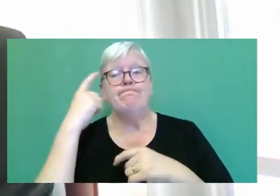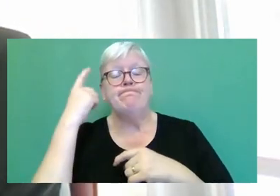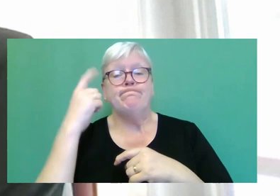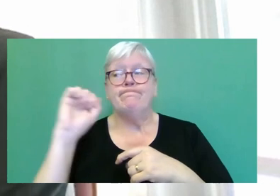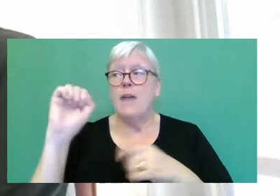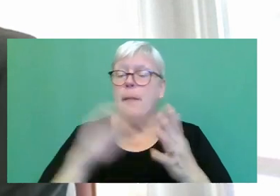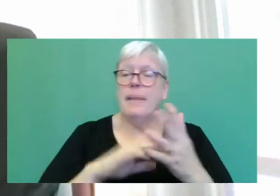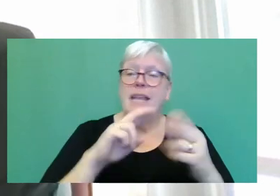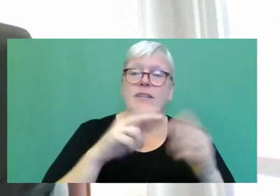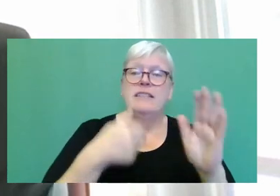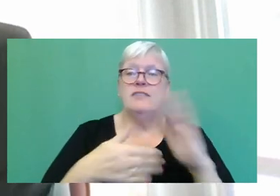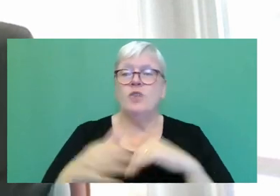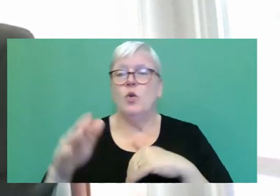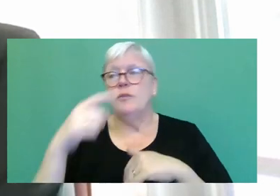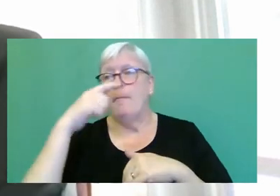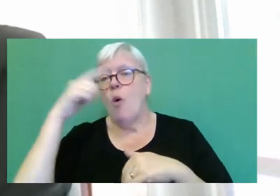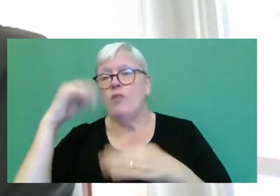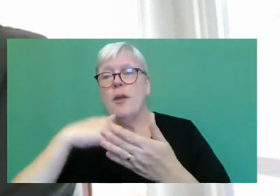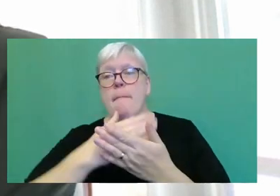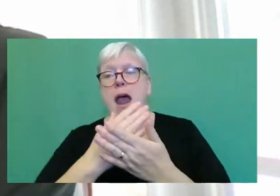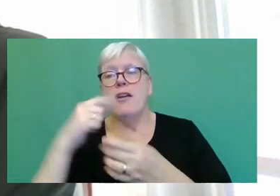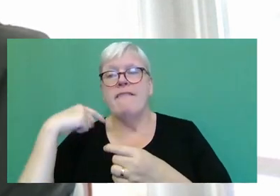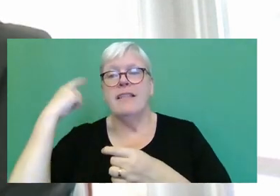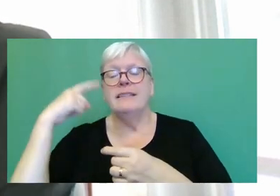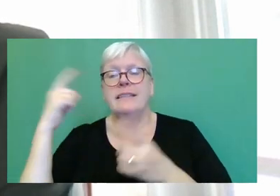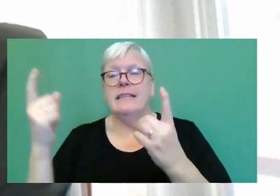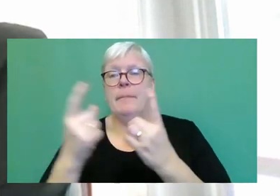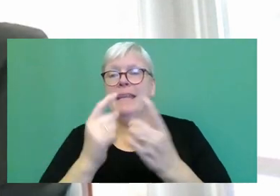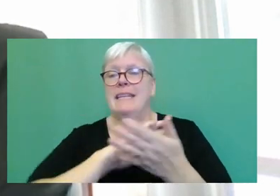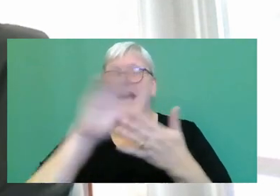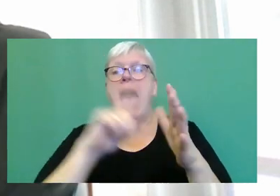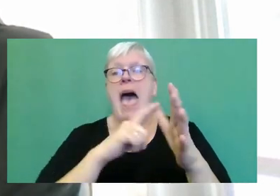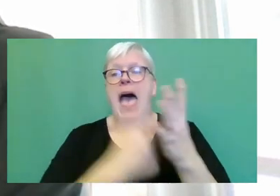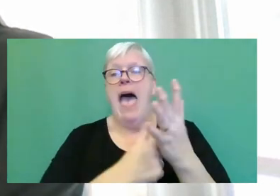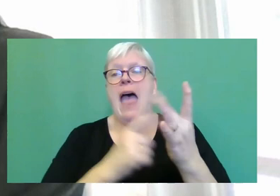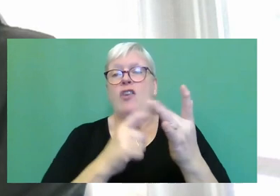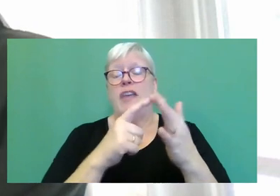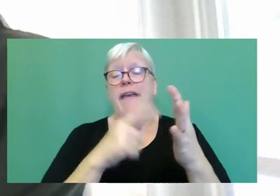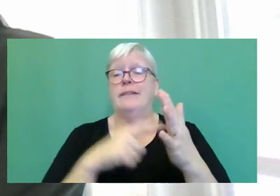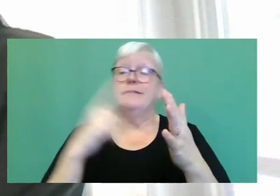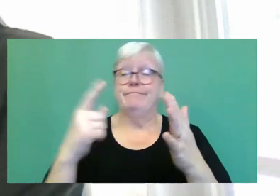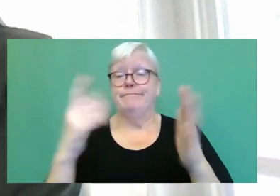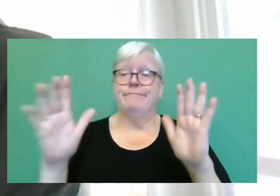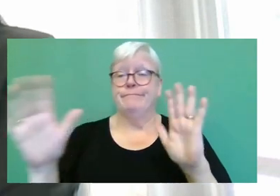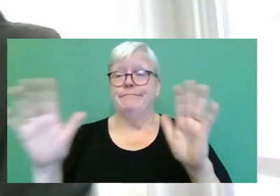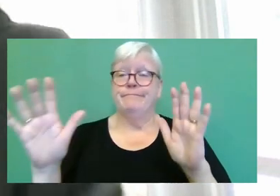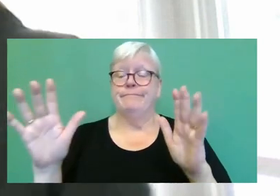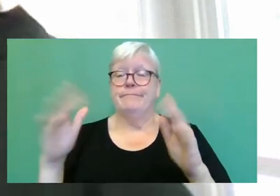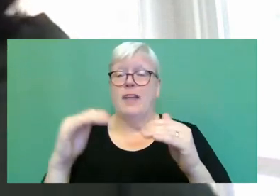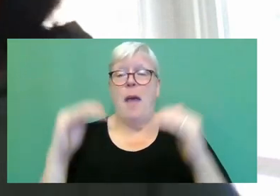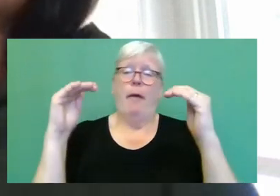going to this posh bit of London and meeting Harriet, who is, you know, in class terms, a cut or two above.